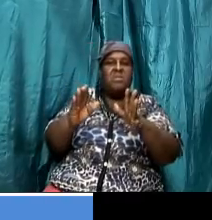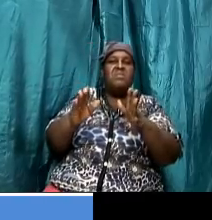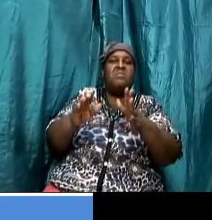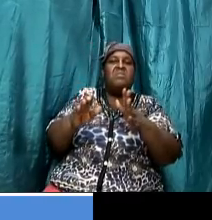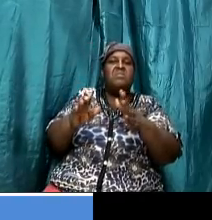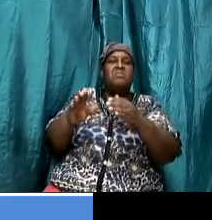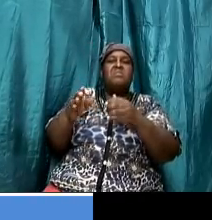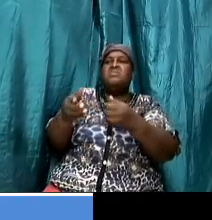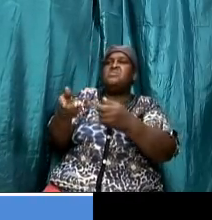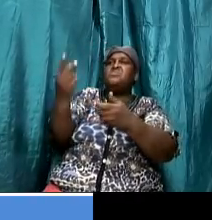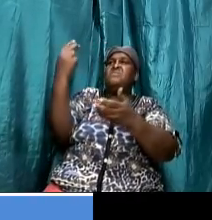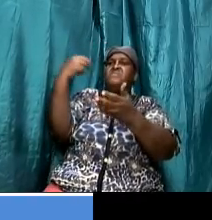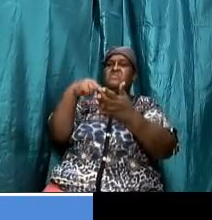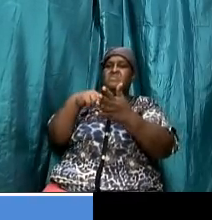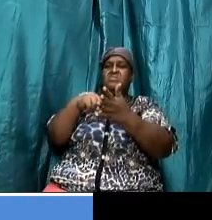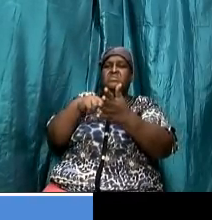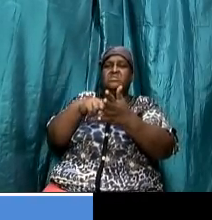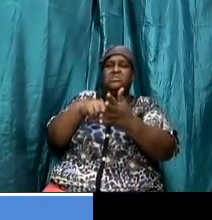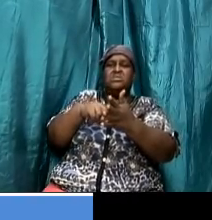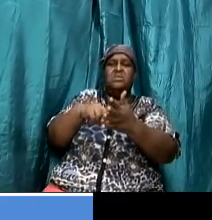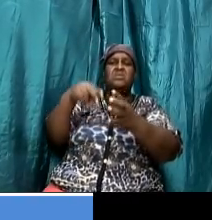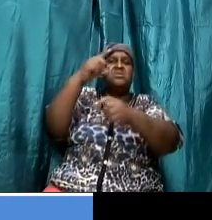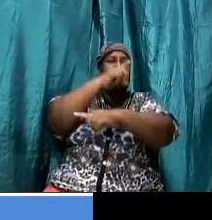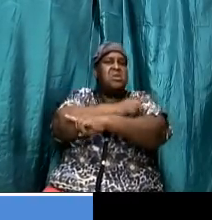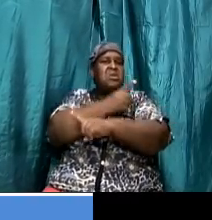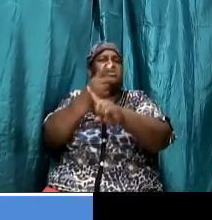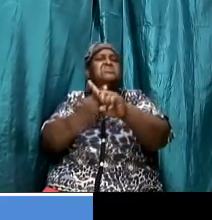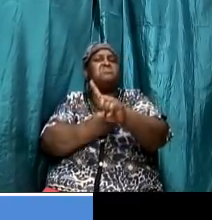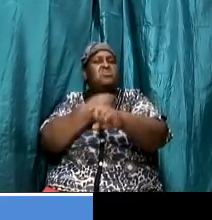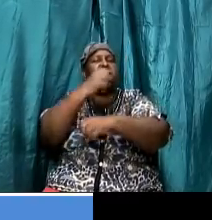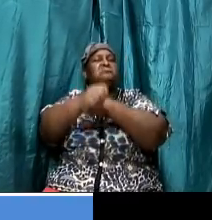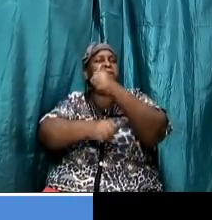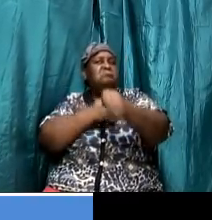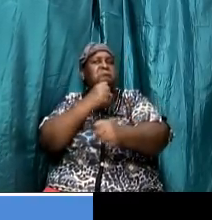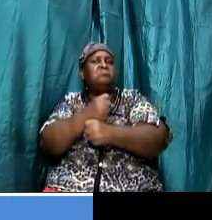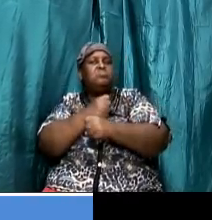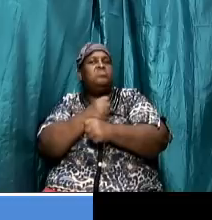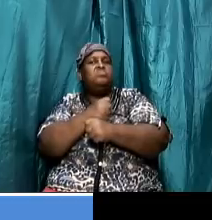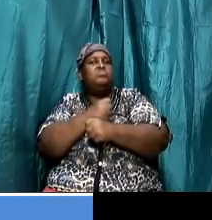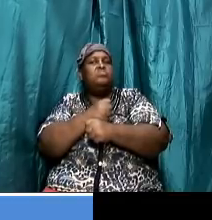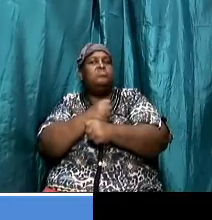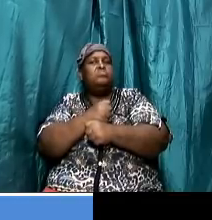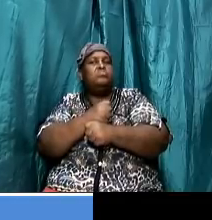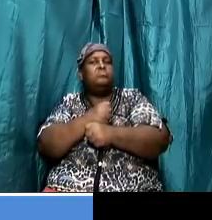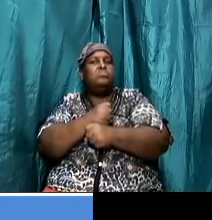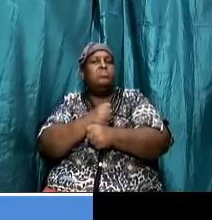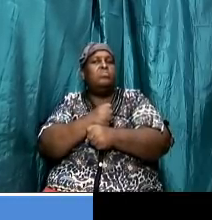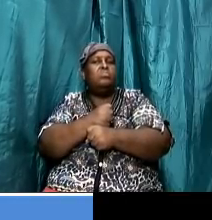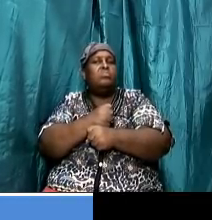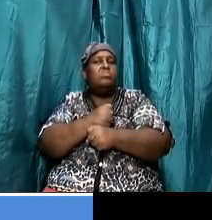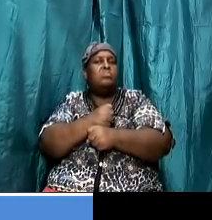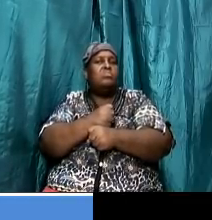which is days to months to years that was a pattern